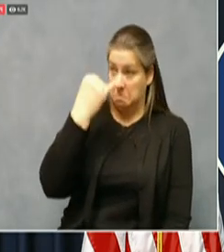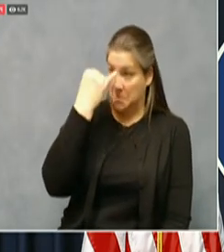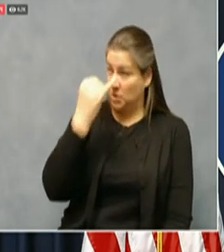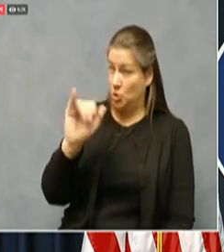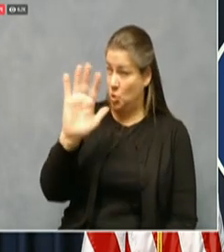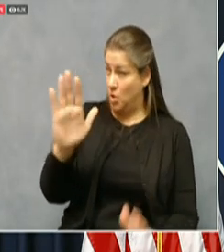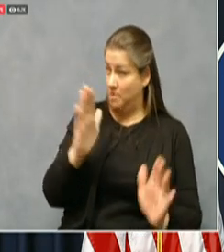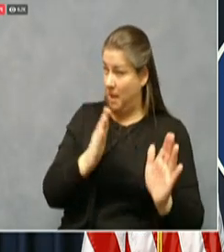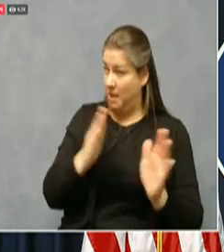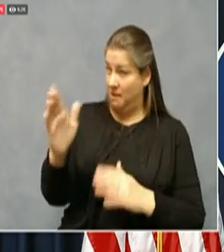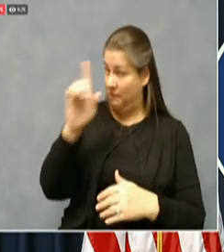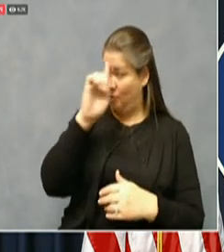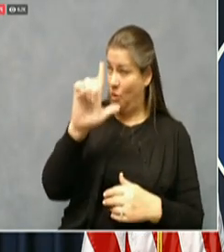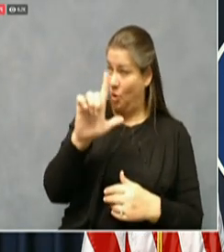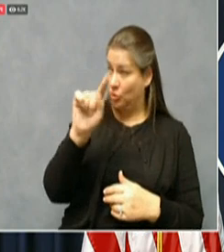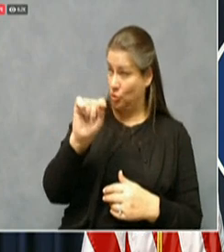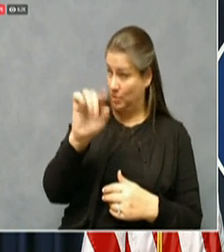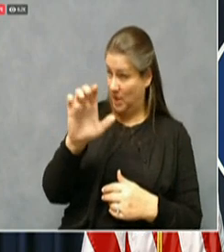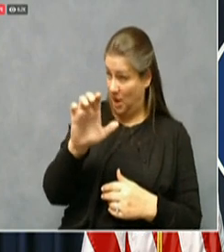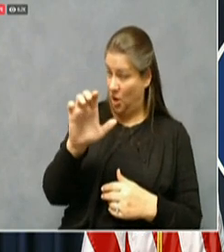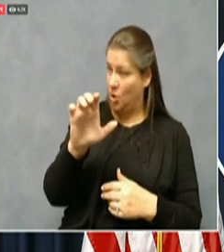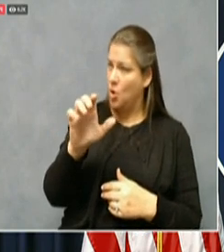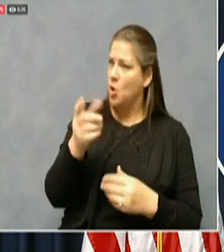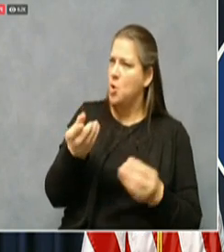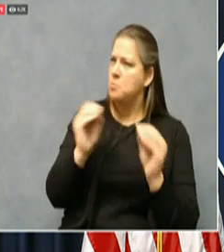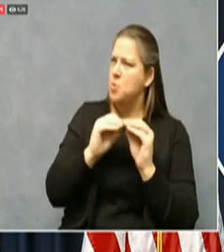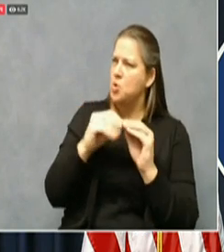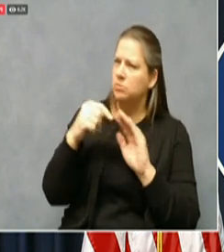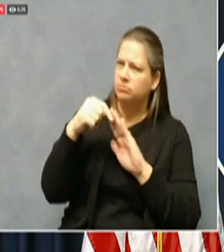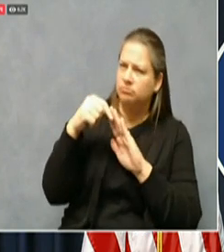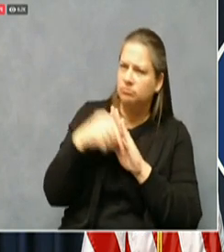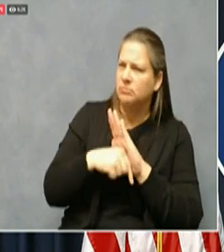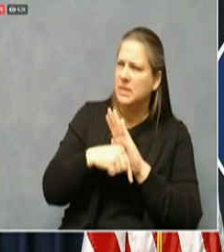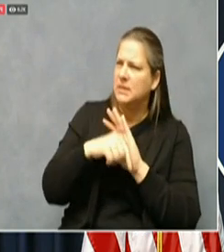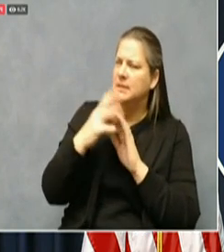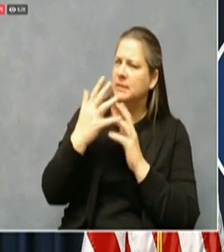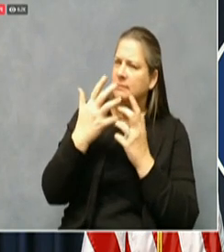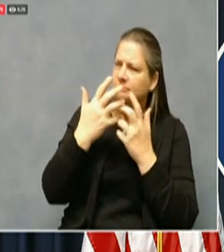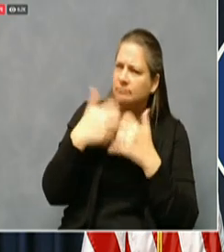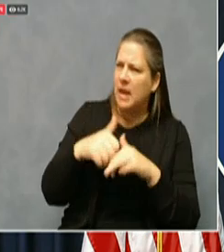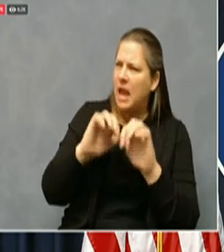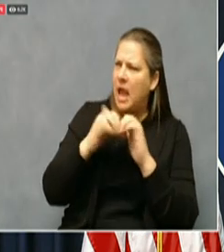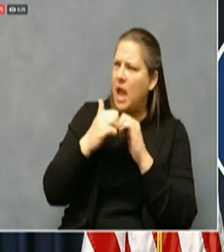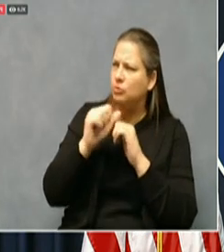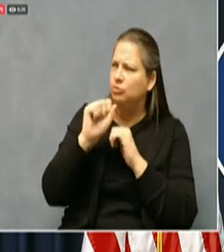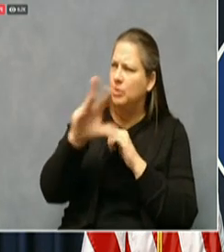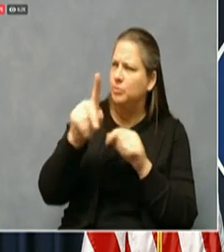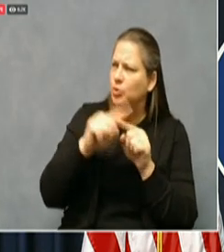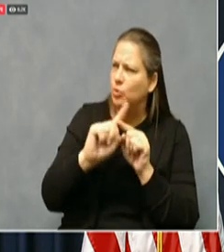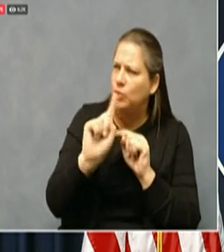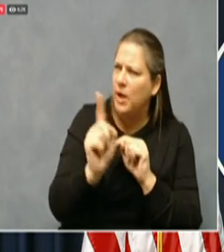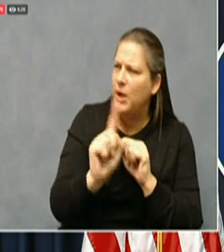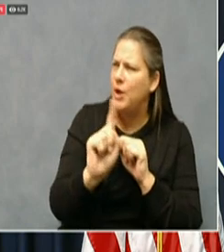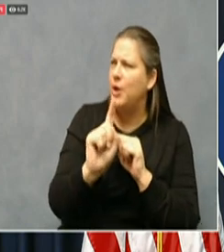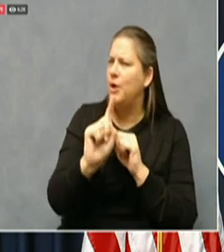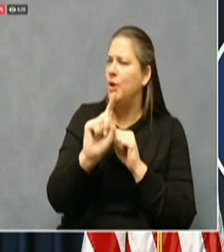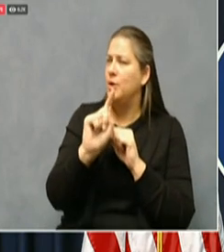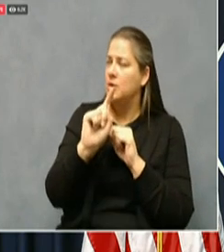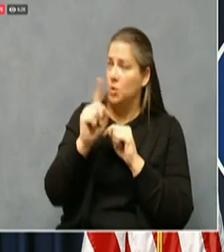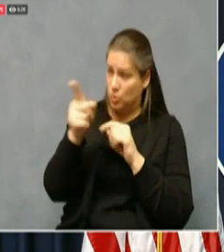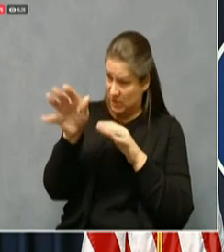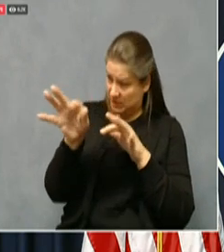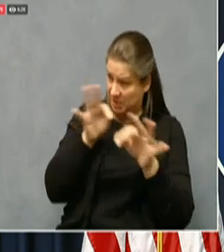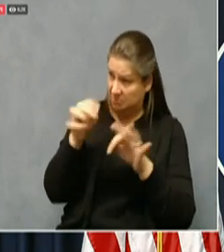care facilities is going to be a lot more detailed in regards to how you're shipping those out. But can you speak to how that's going to happen?